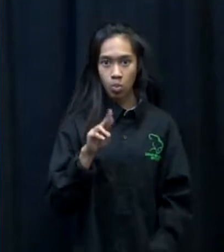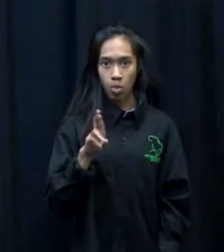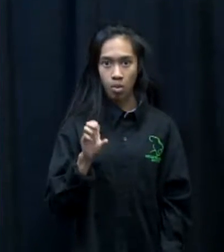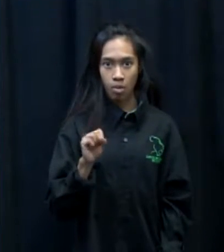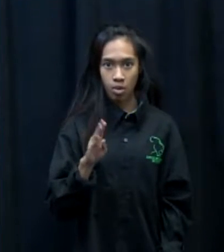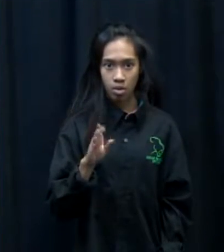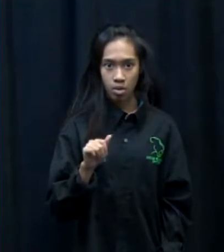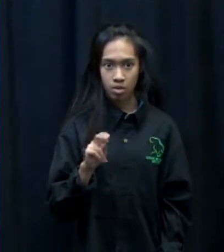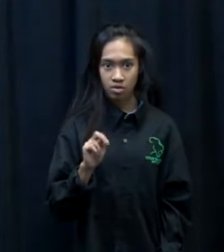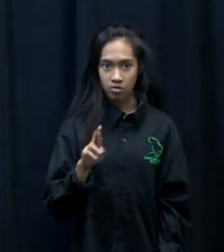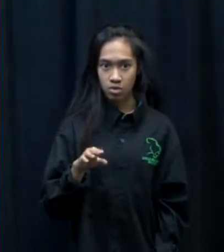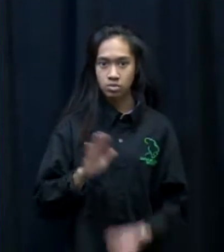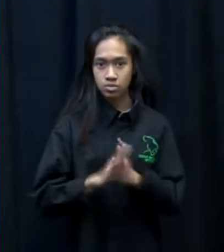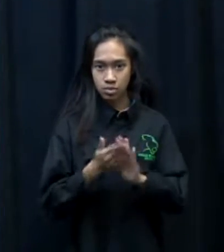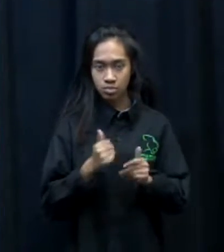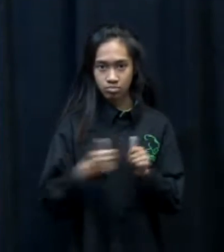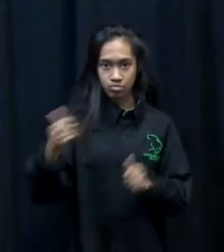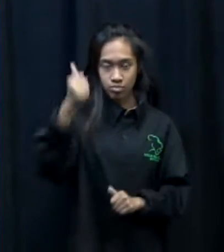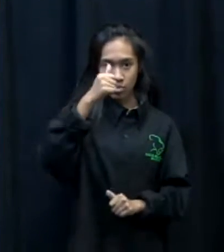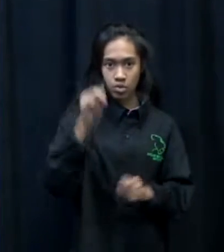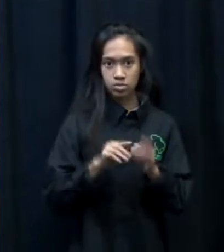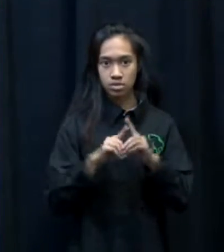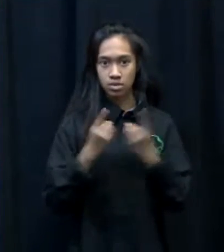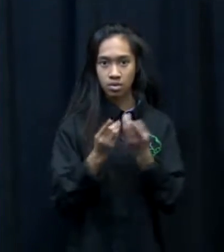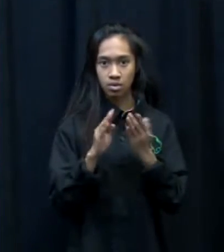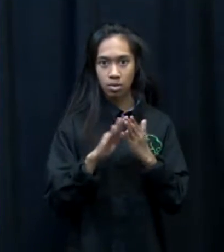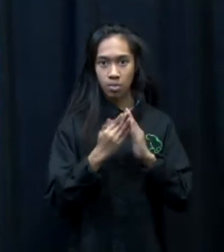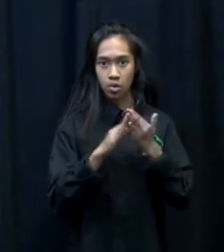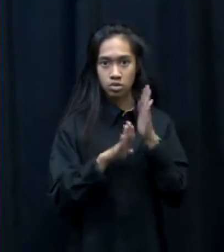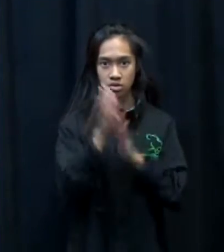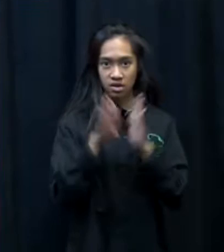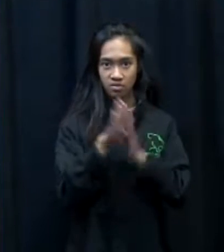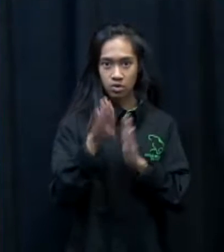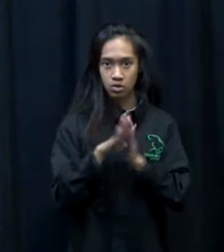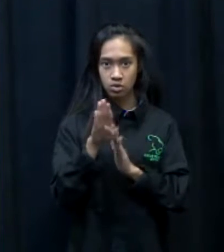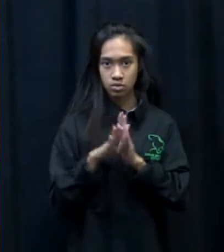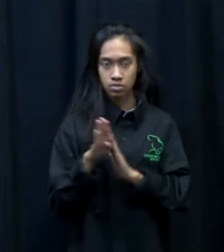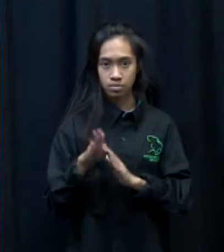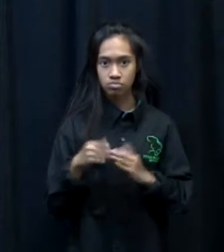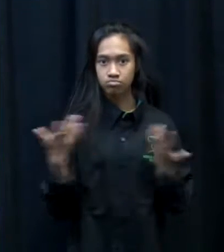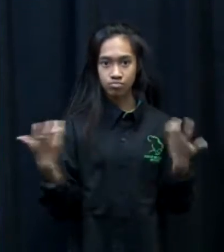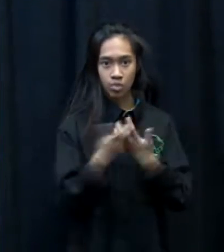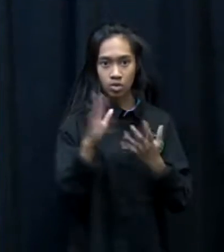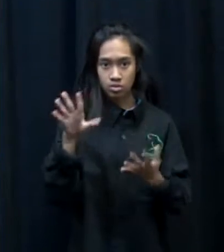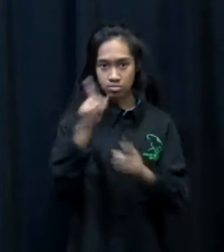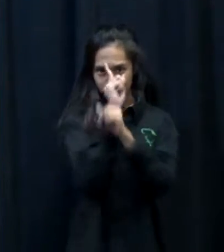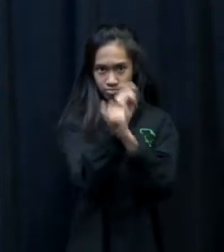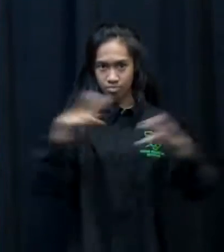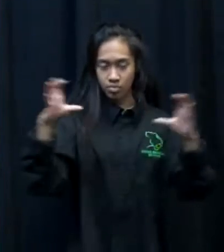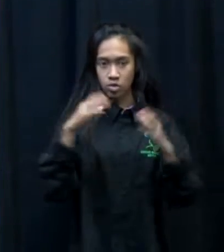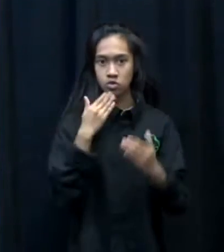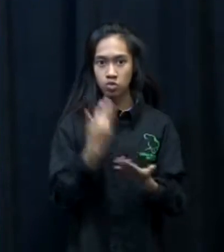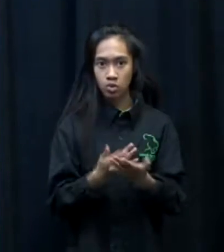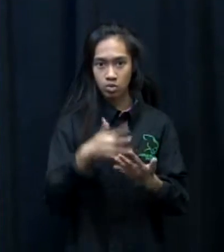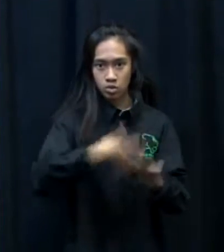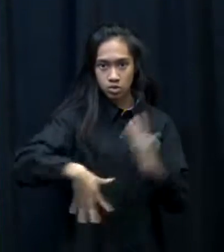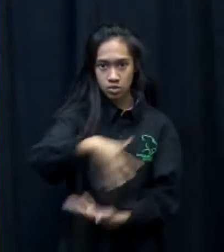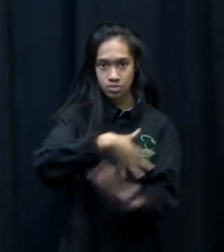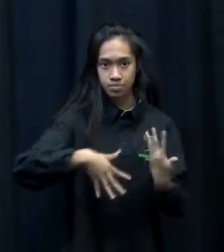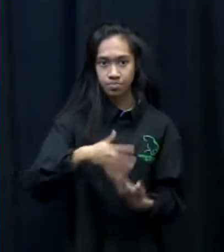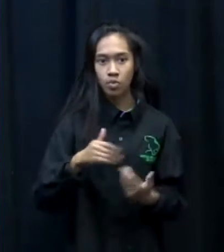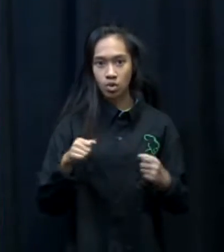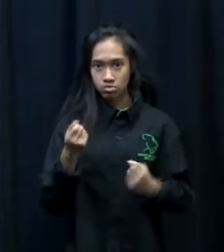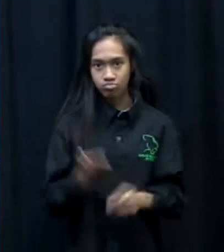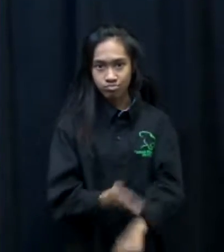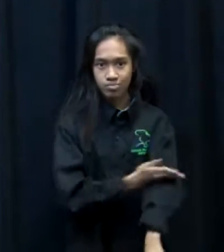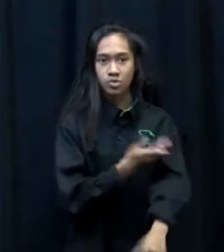Department of Housing and Urban Development in keeping with his vision for a great society. Johnson sought to improve race relations and eliminate